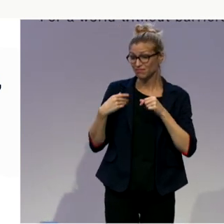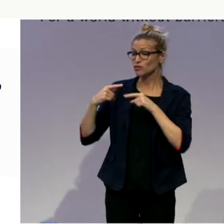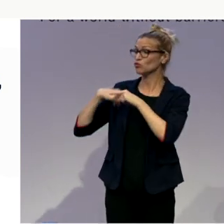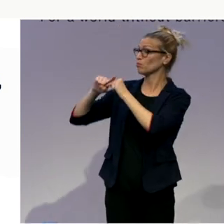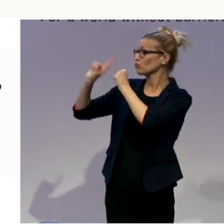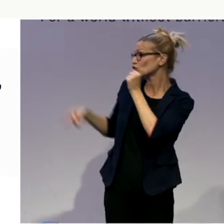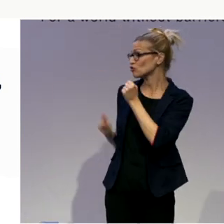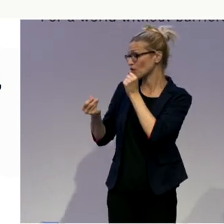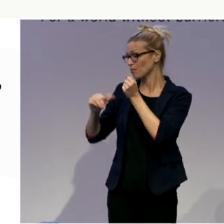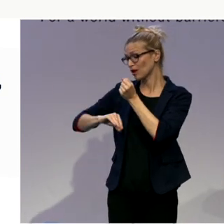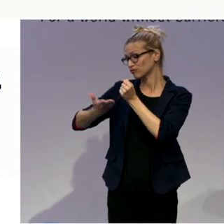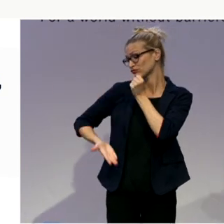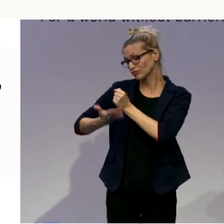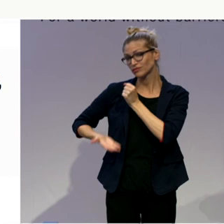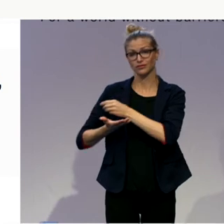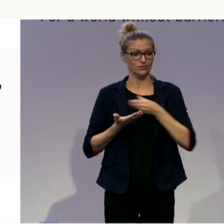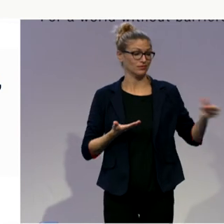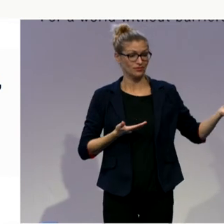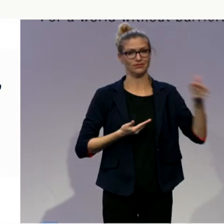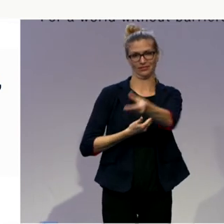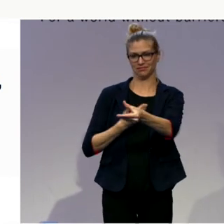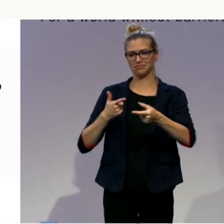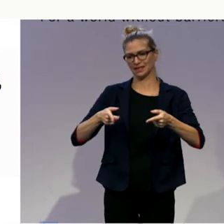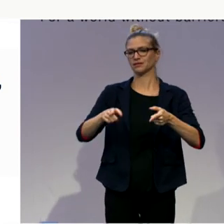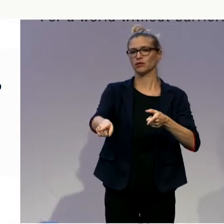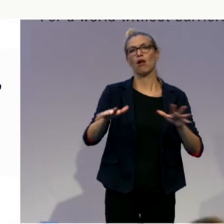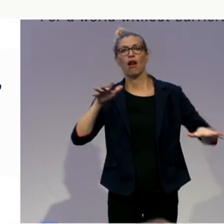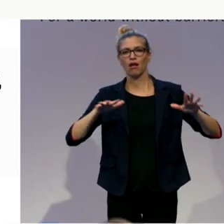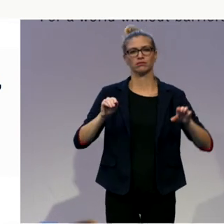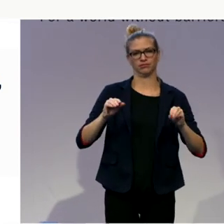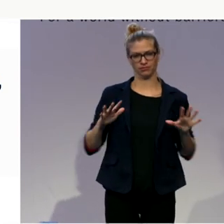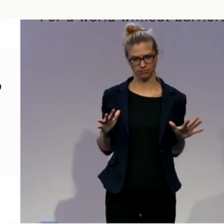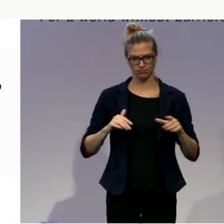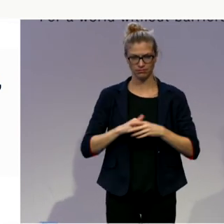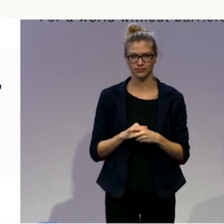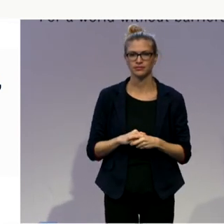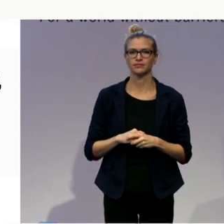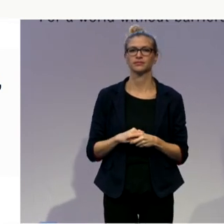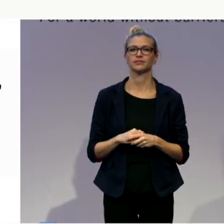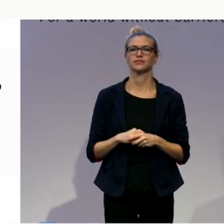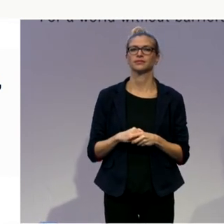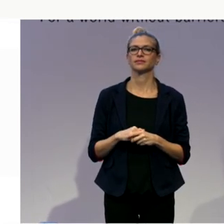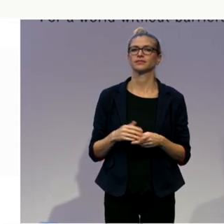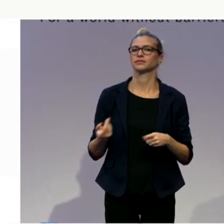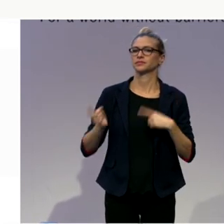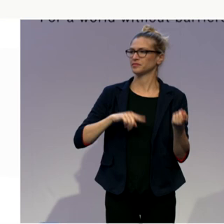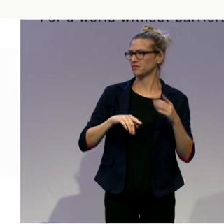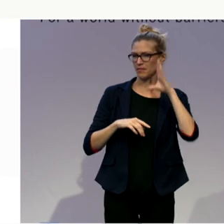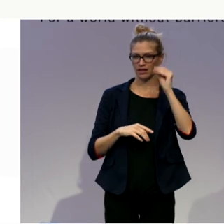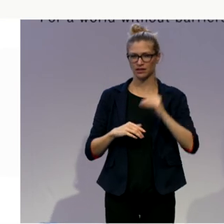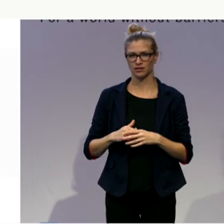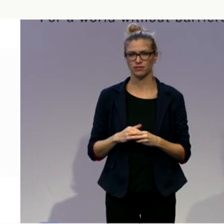Jermain. Picking up on what has been discussed by Donald Jury, I think it is